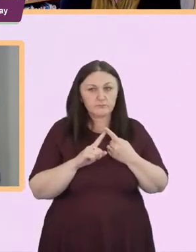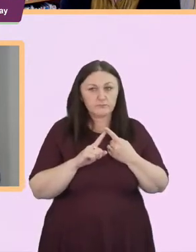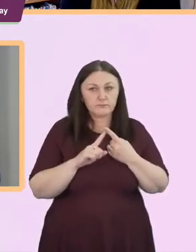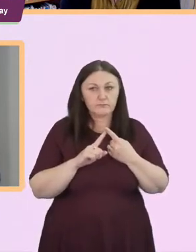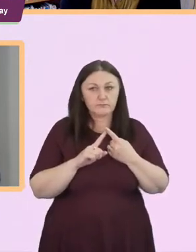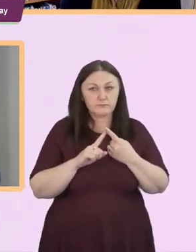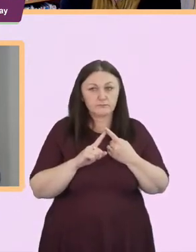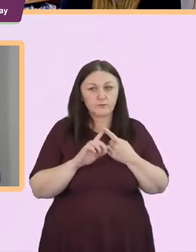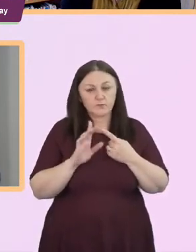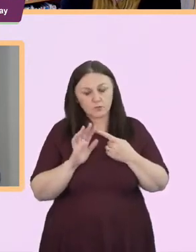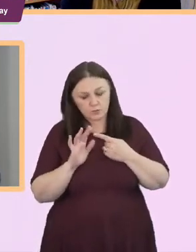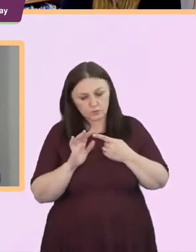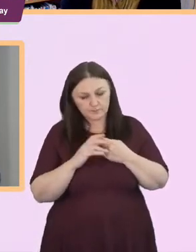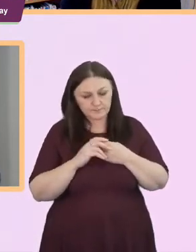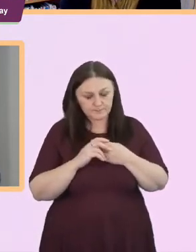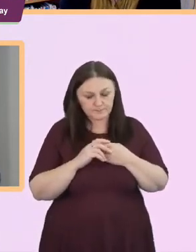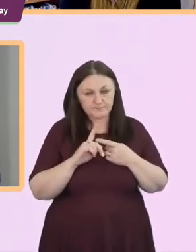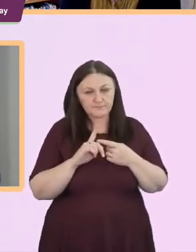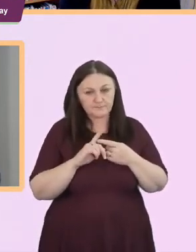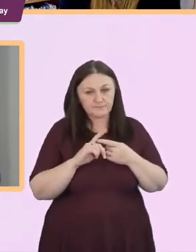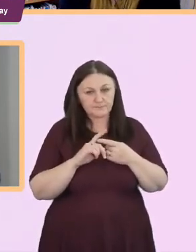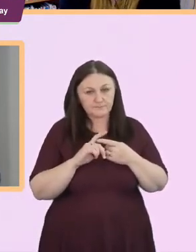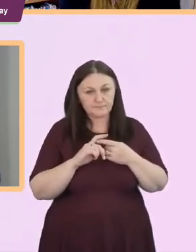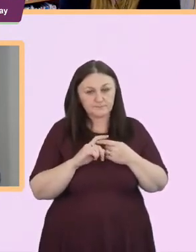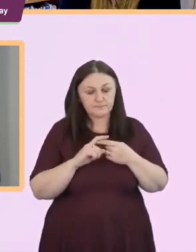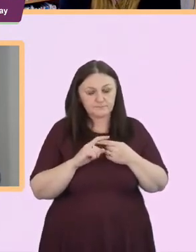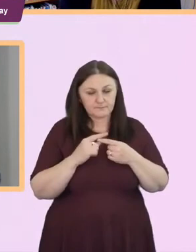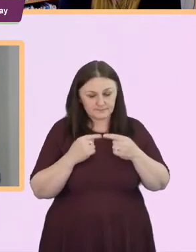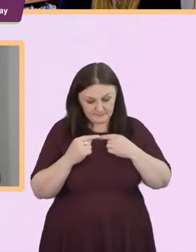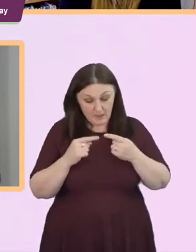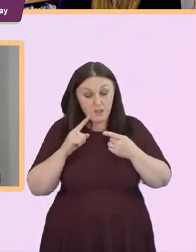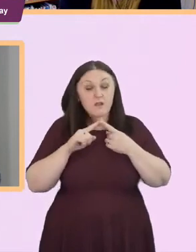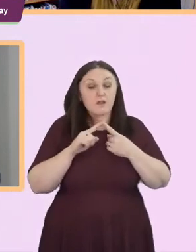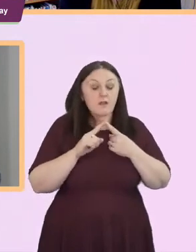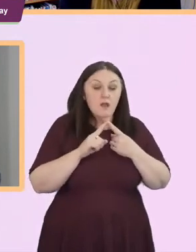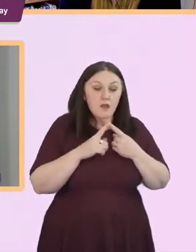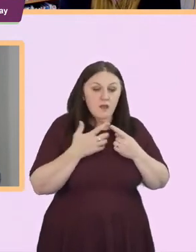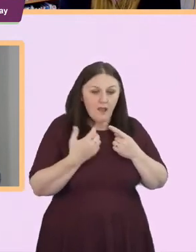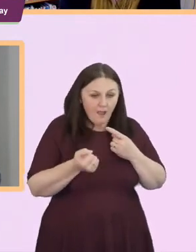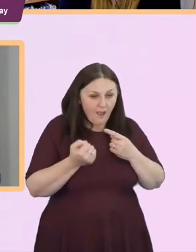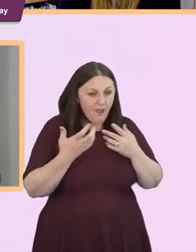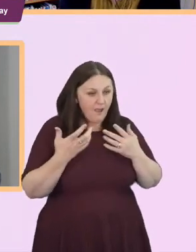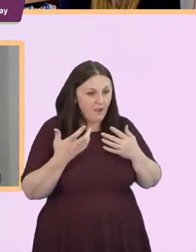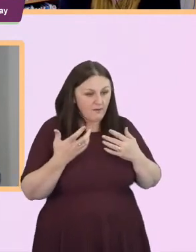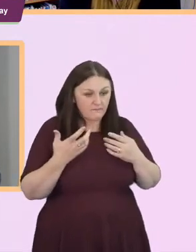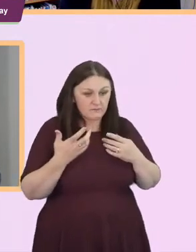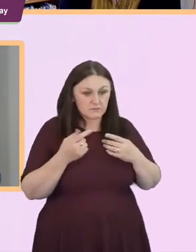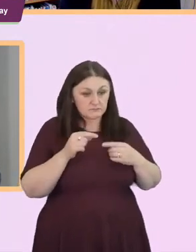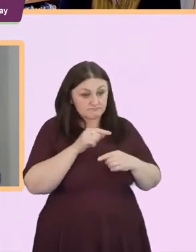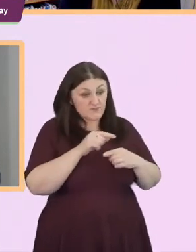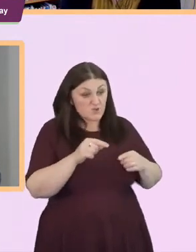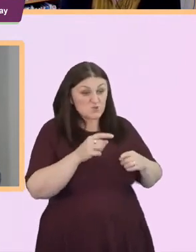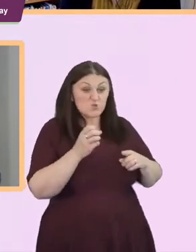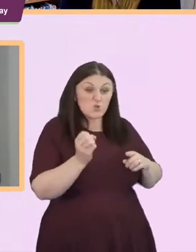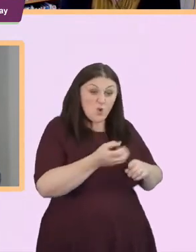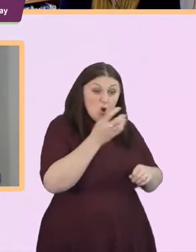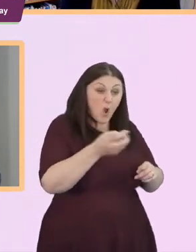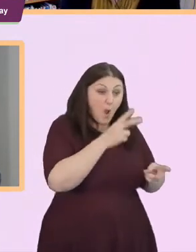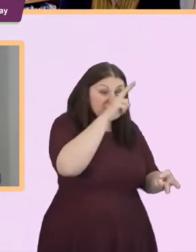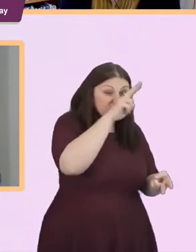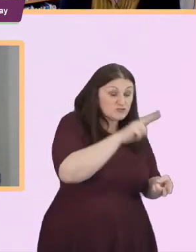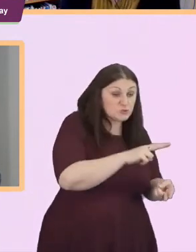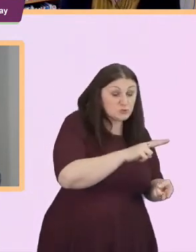sorry here we go um is there good motivation on the carbon reduction front to say assembly should